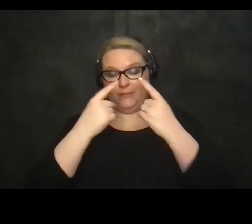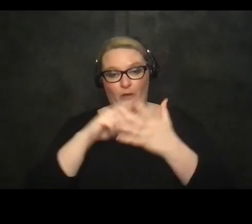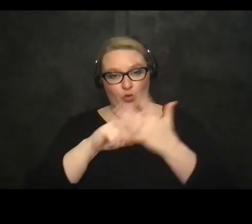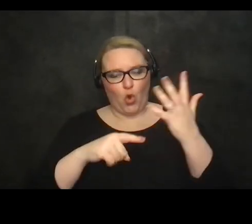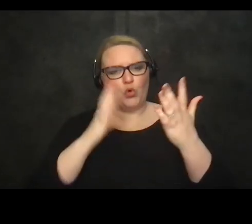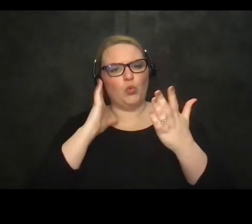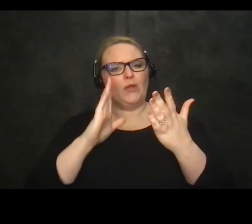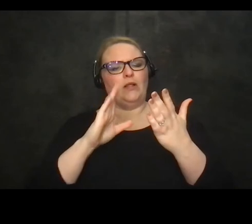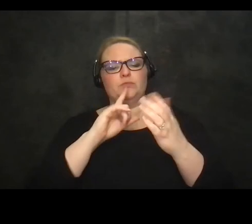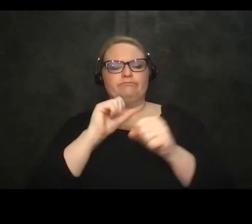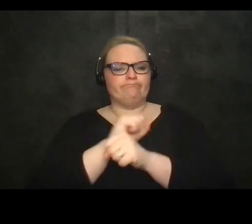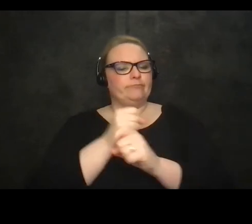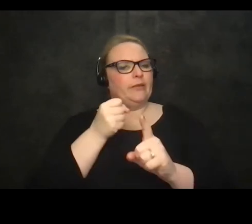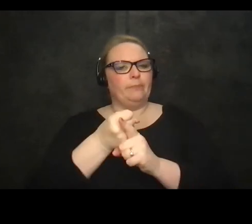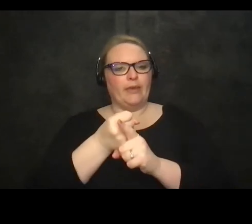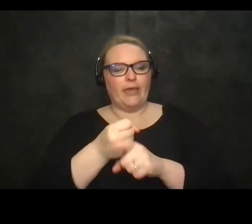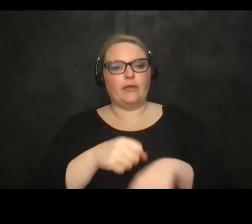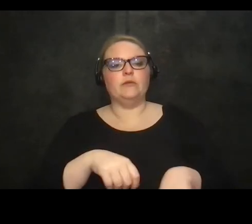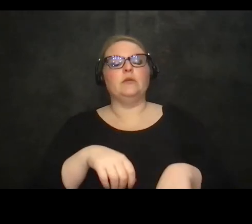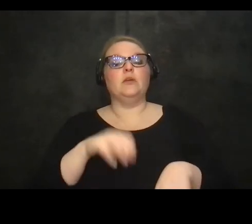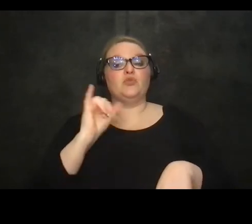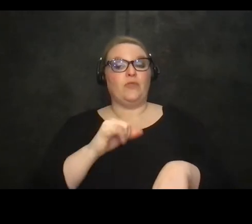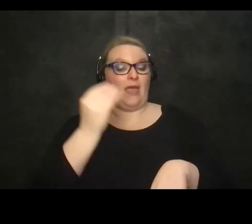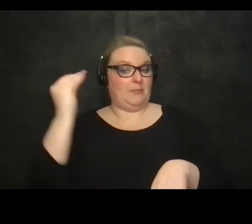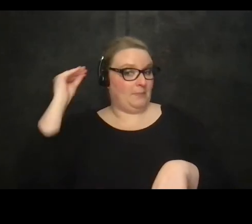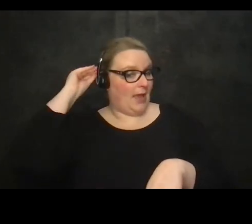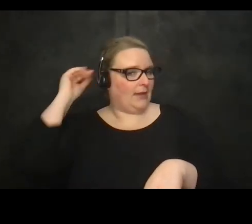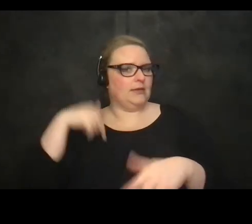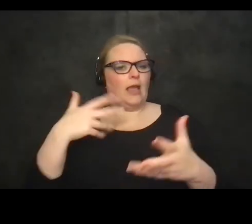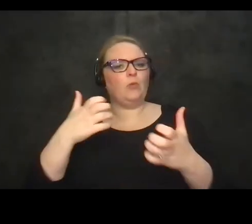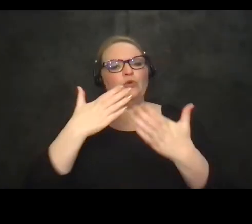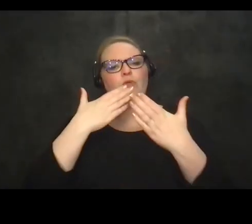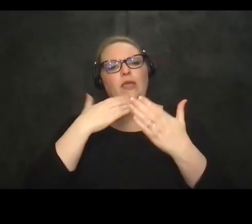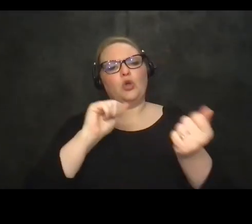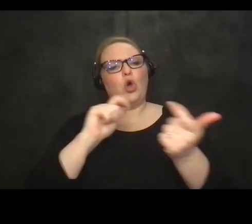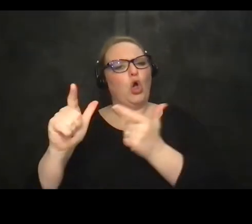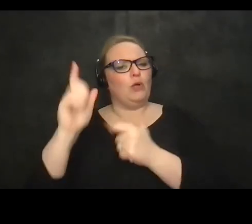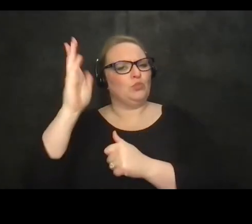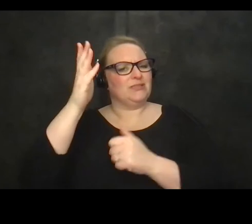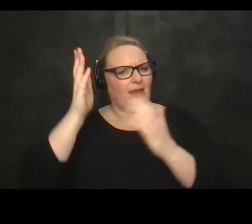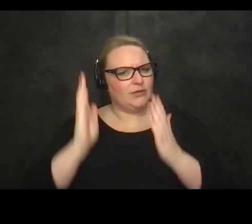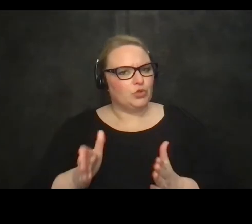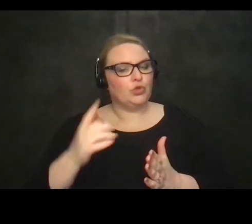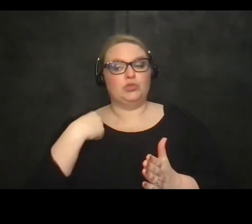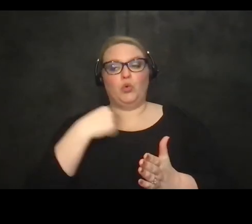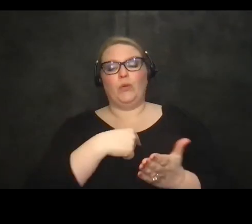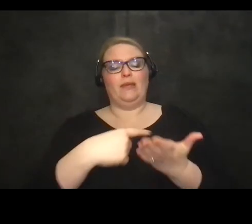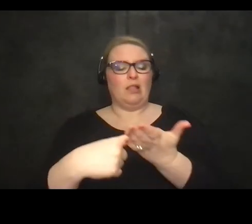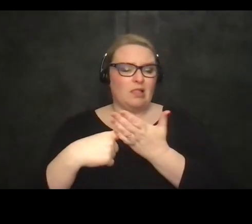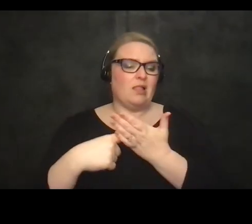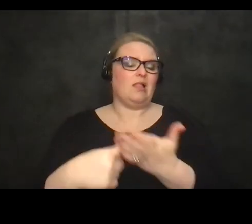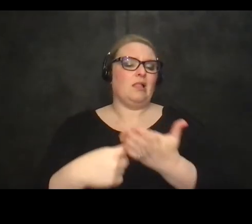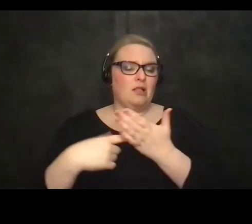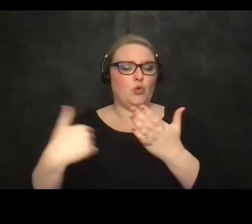make a huge difference so with that in mind in terms of i want to thank all of our speakers from my behalf we've talked a lot about